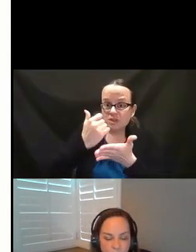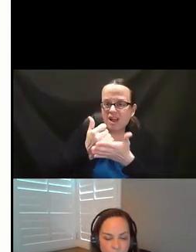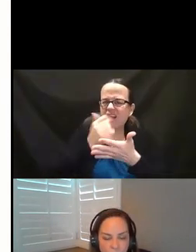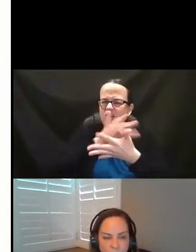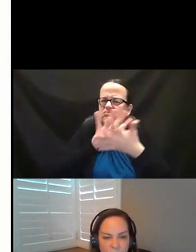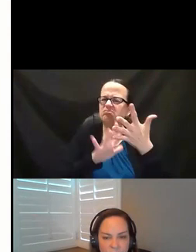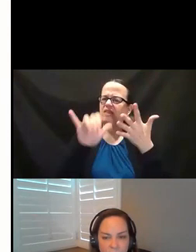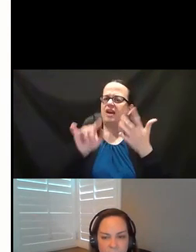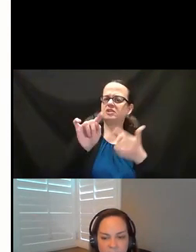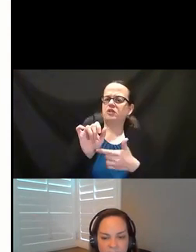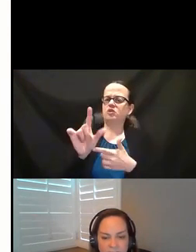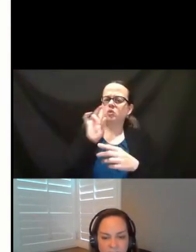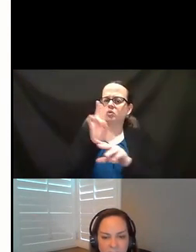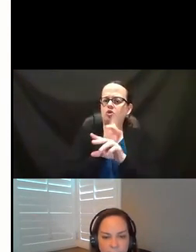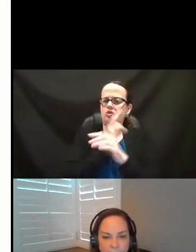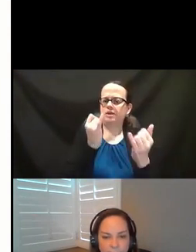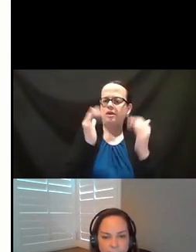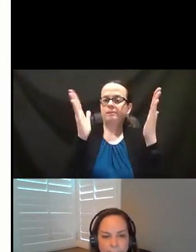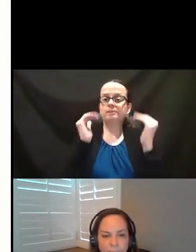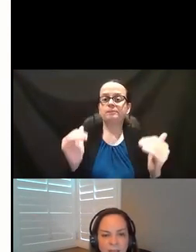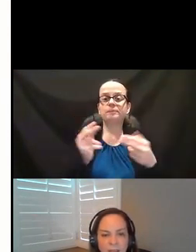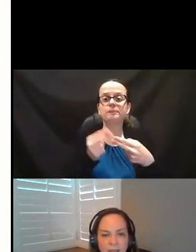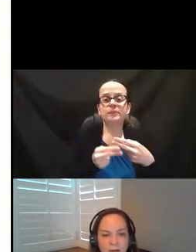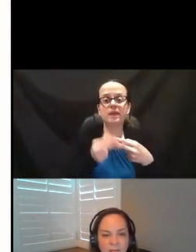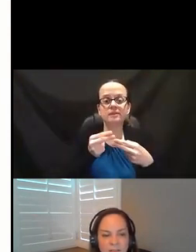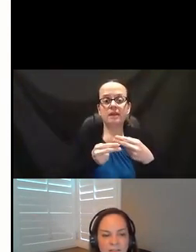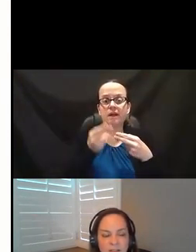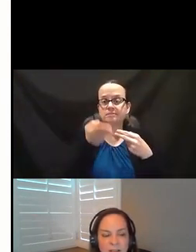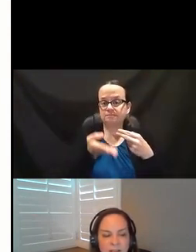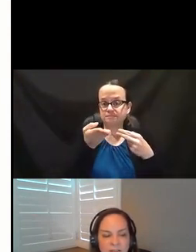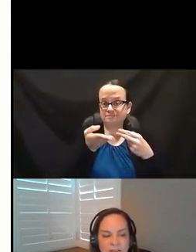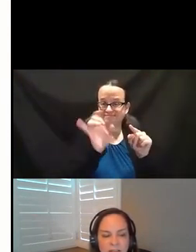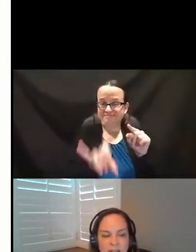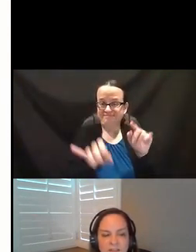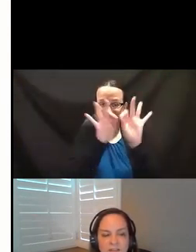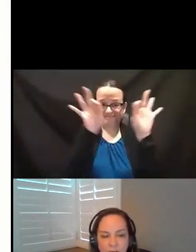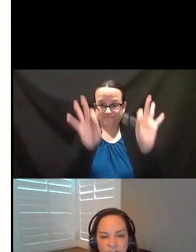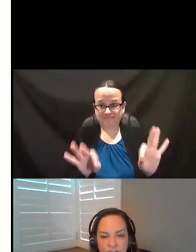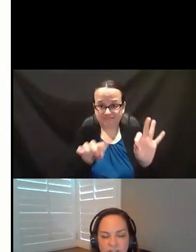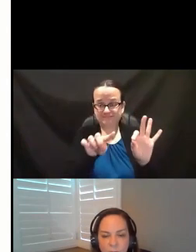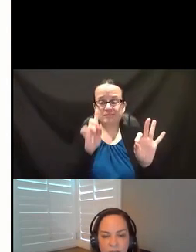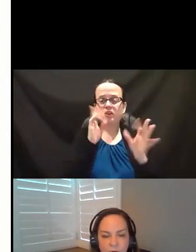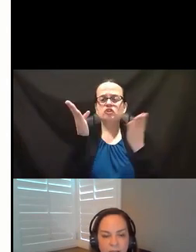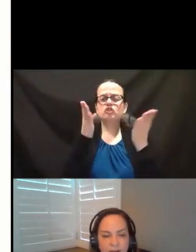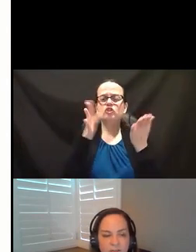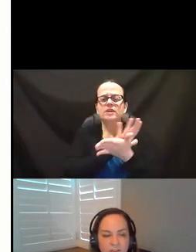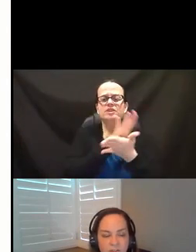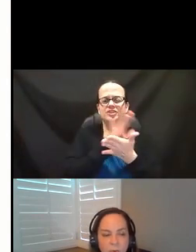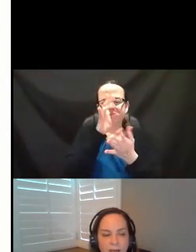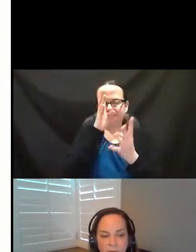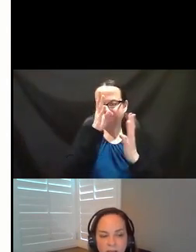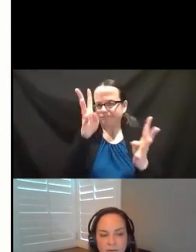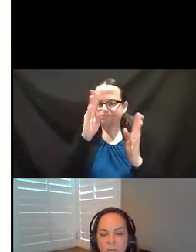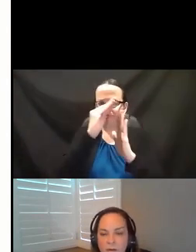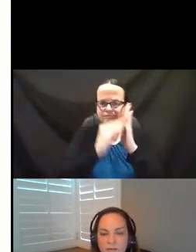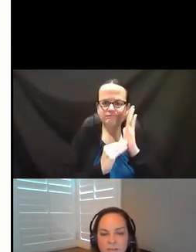that's the tool that we're using. Next slide. And this is the service sheet that we created to